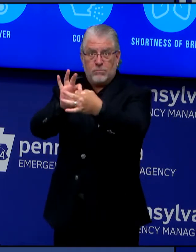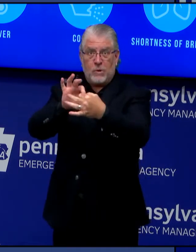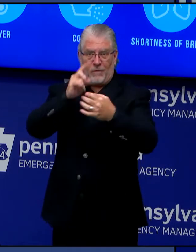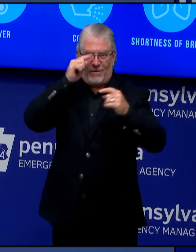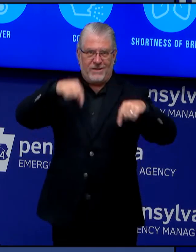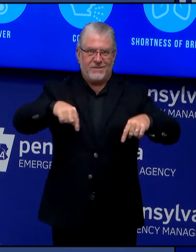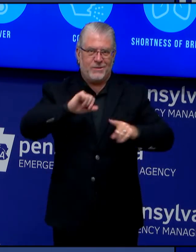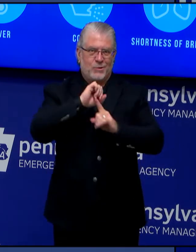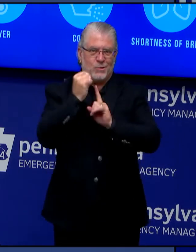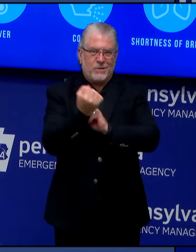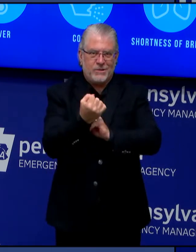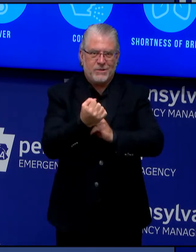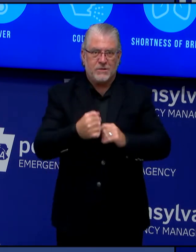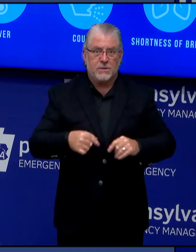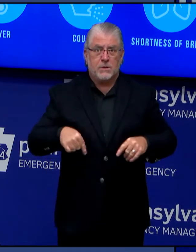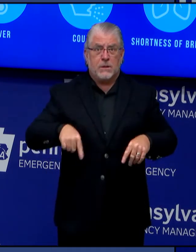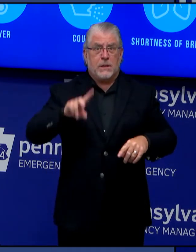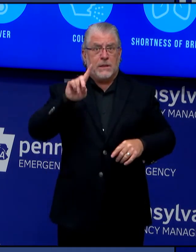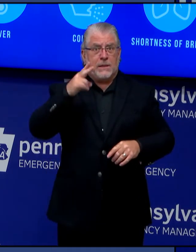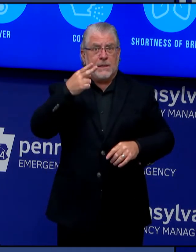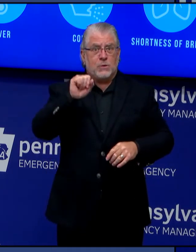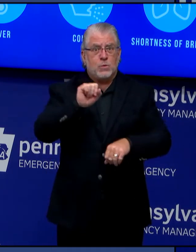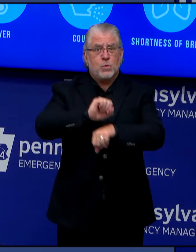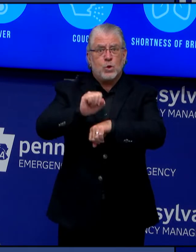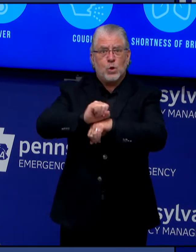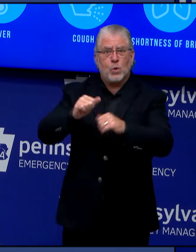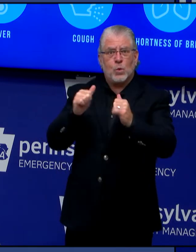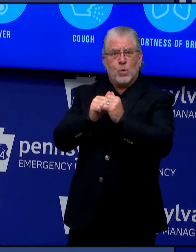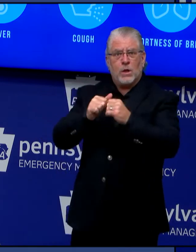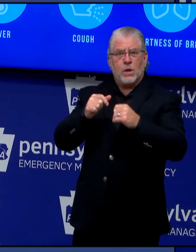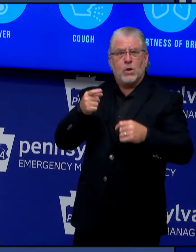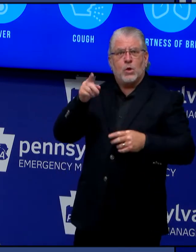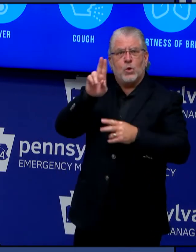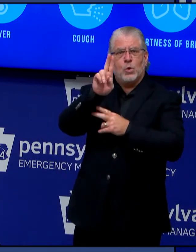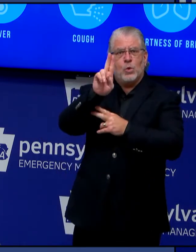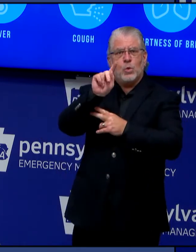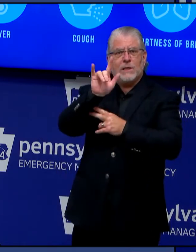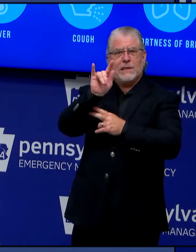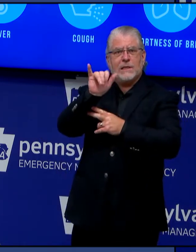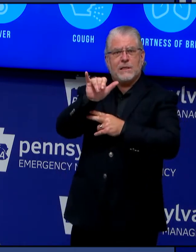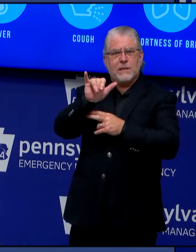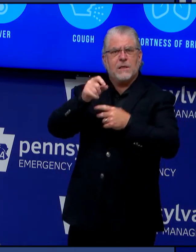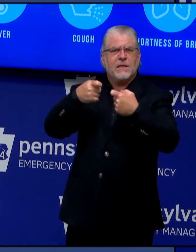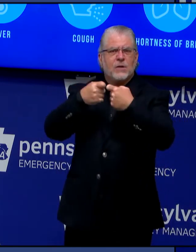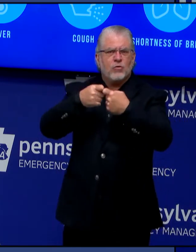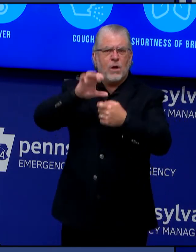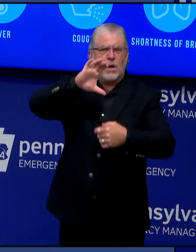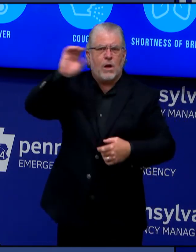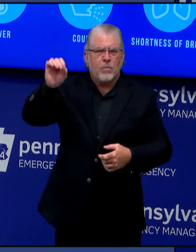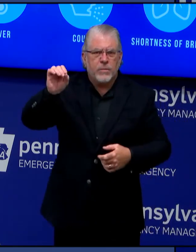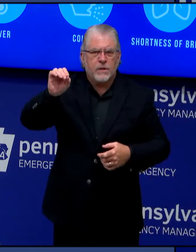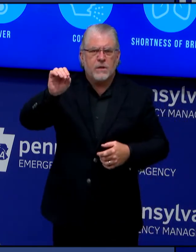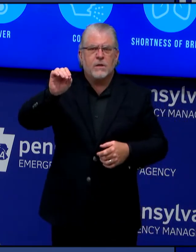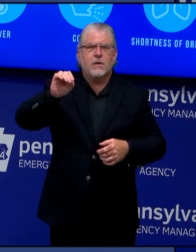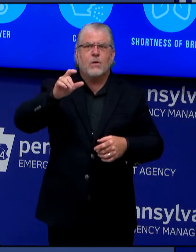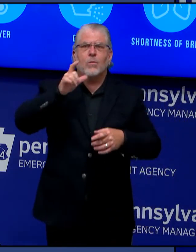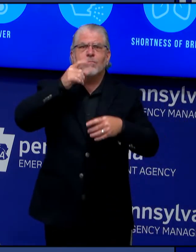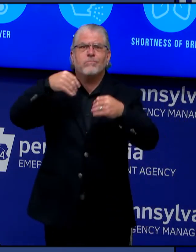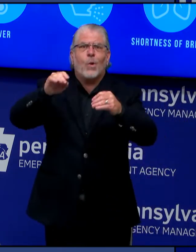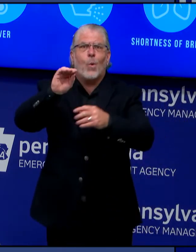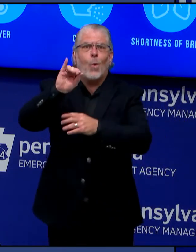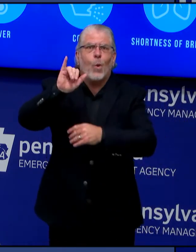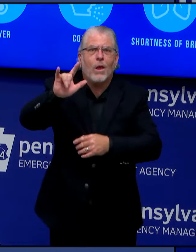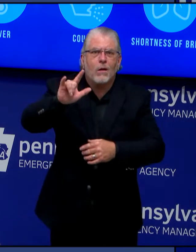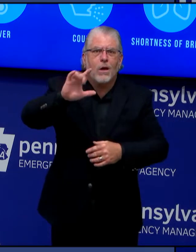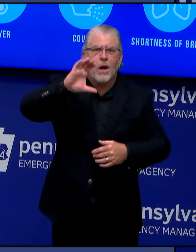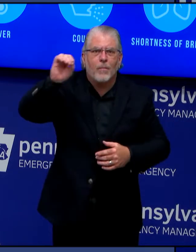companies and deliverable fuel vendors to help Pennsylvanians at risk of losing access to electricity, natural gas, or